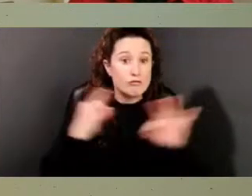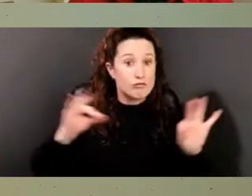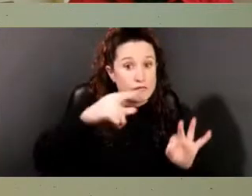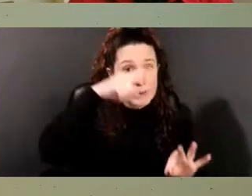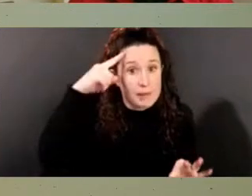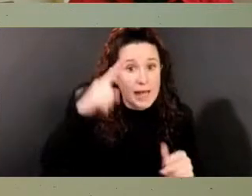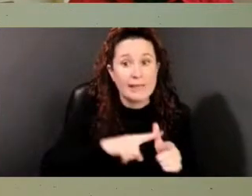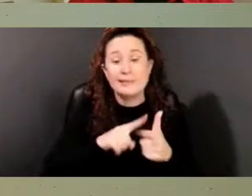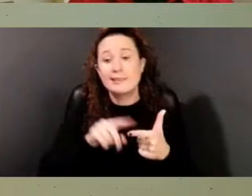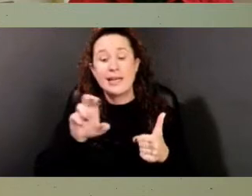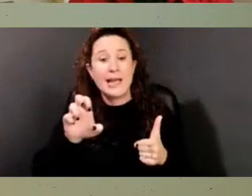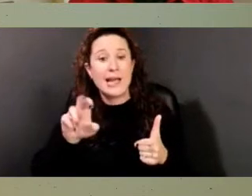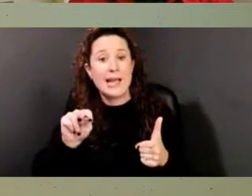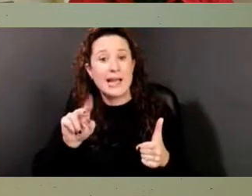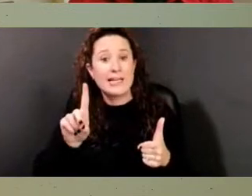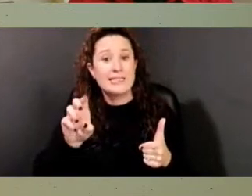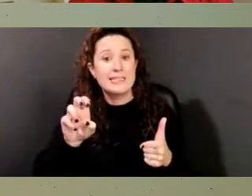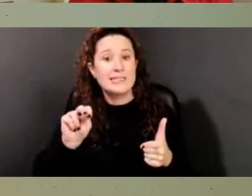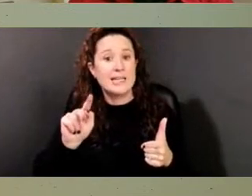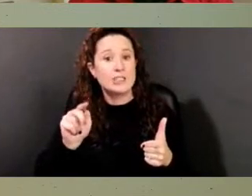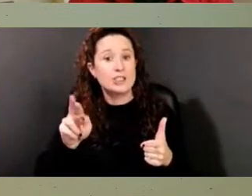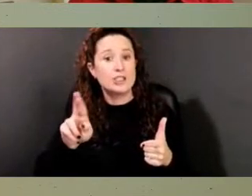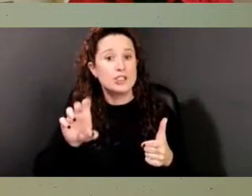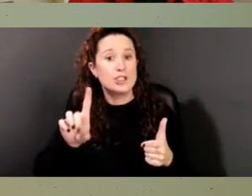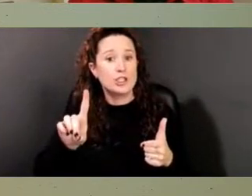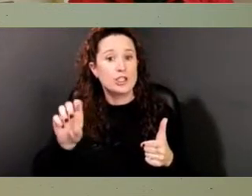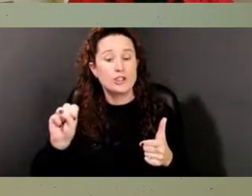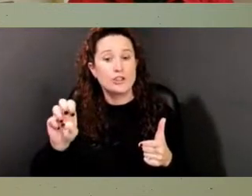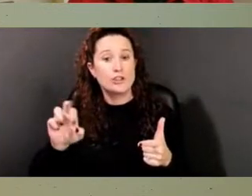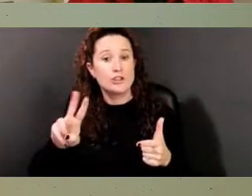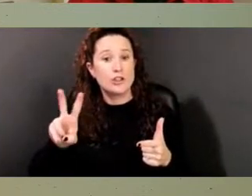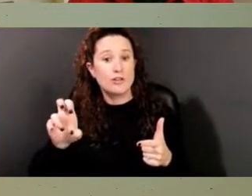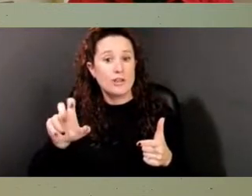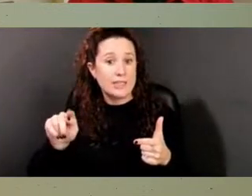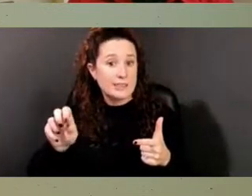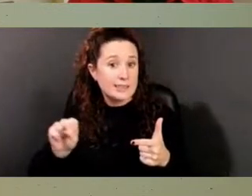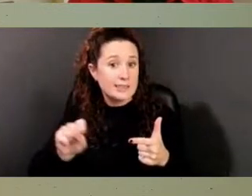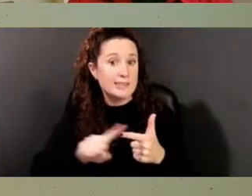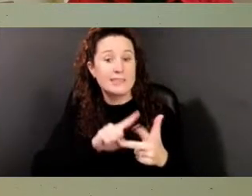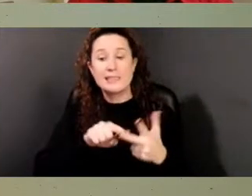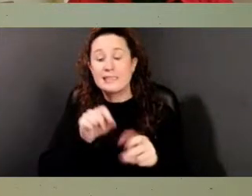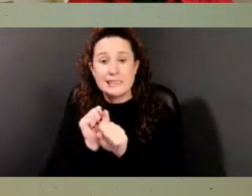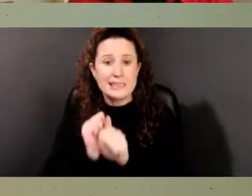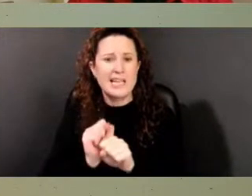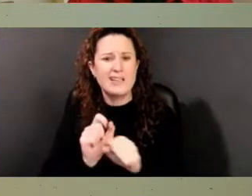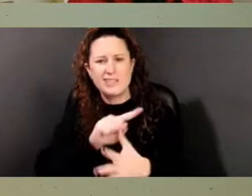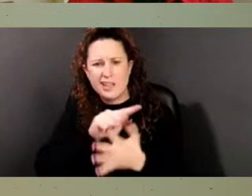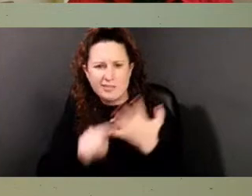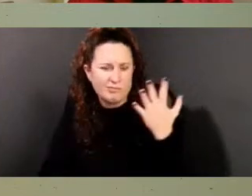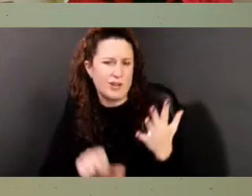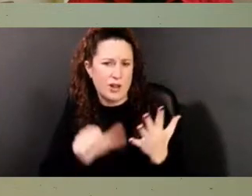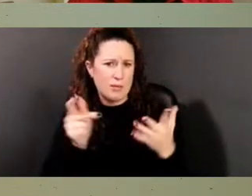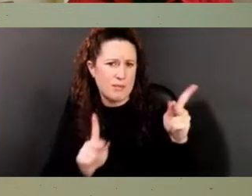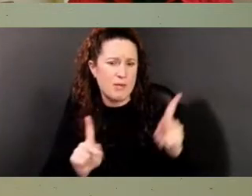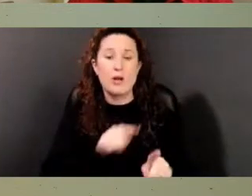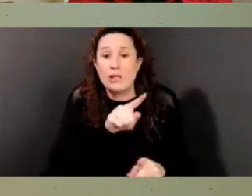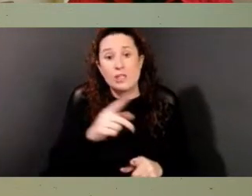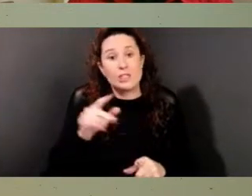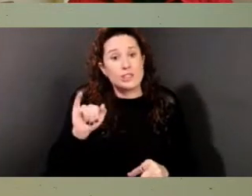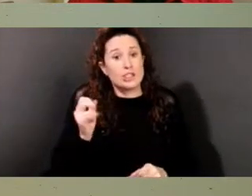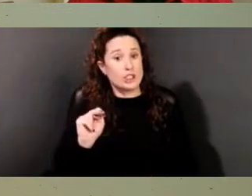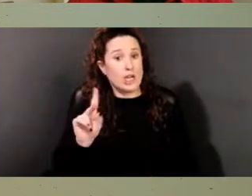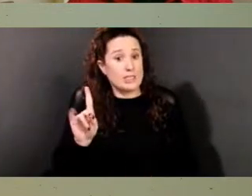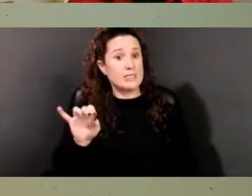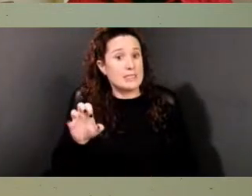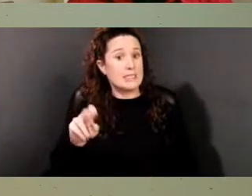indentured servants, and enslaved individuals. John Dickinson leased his various properties to both white and black